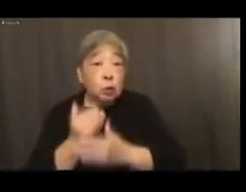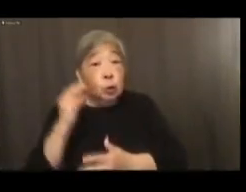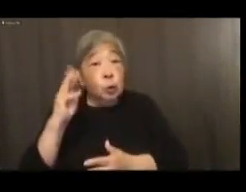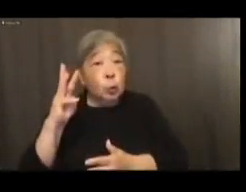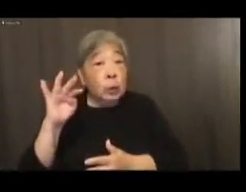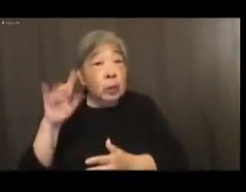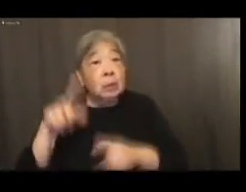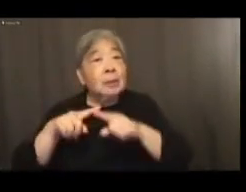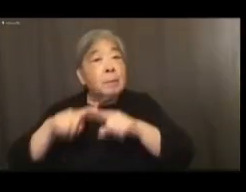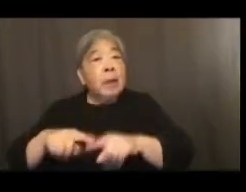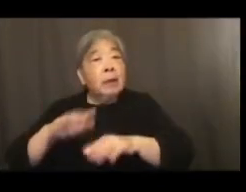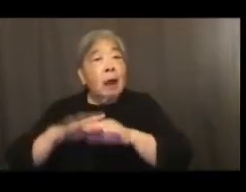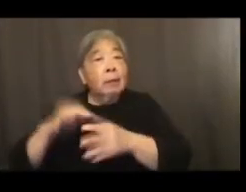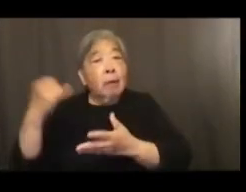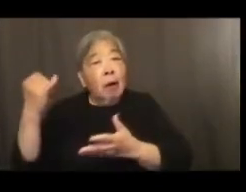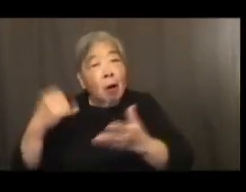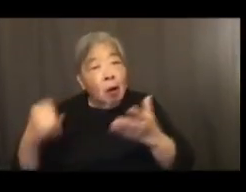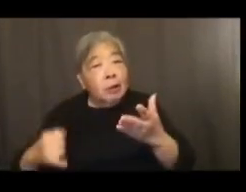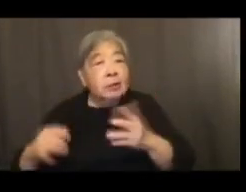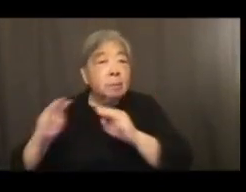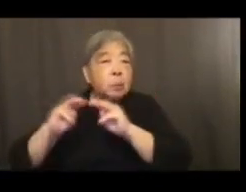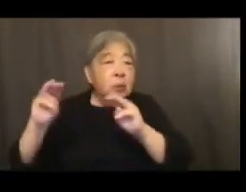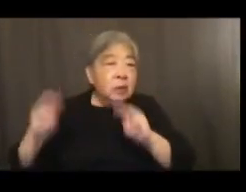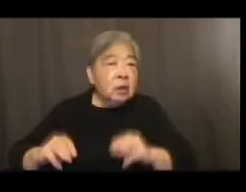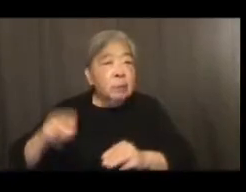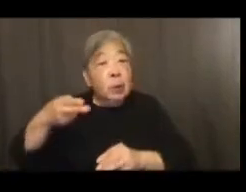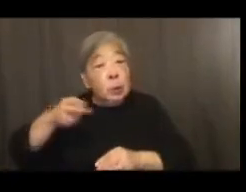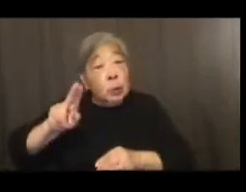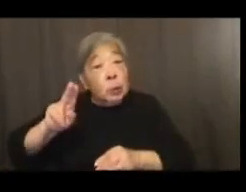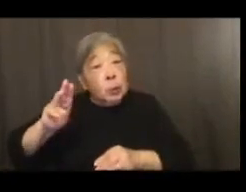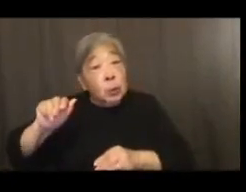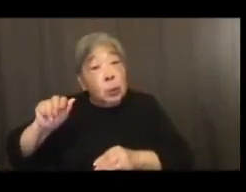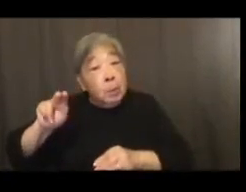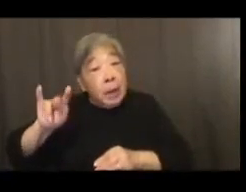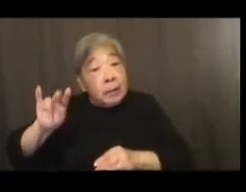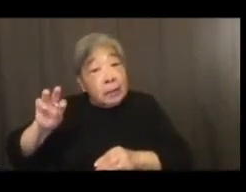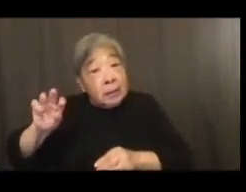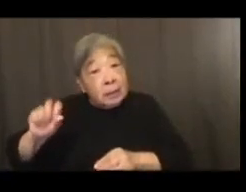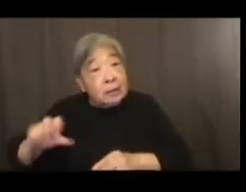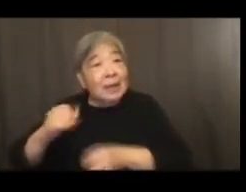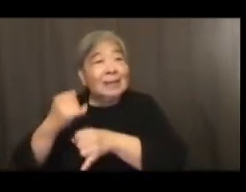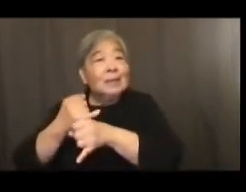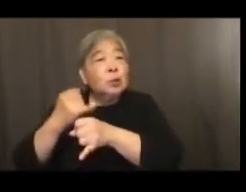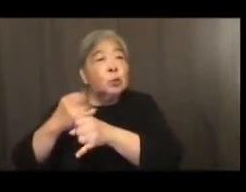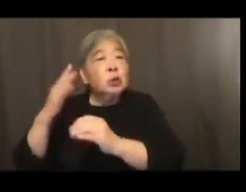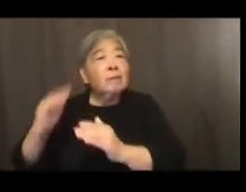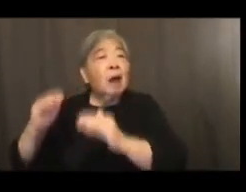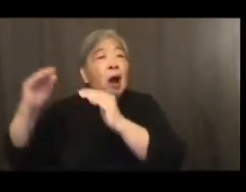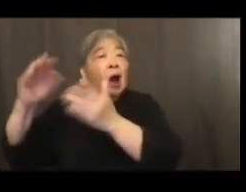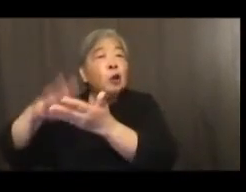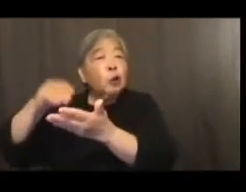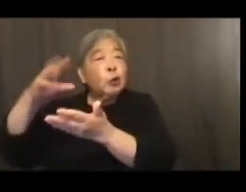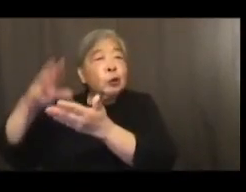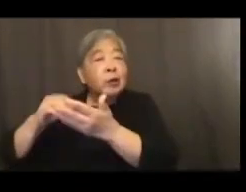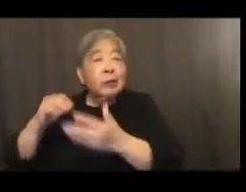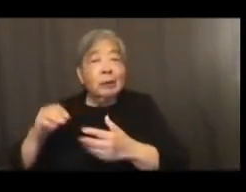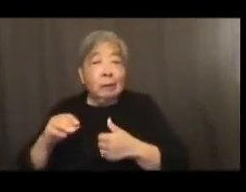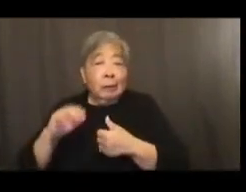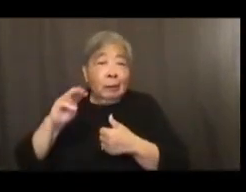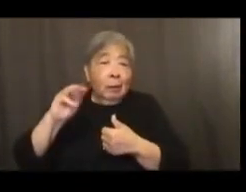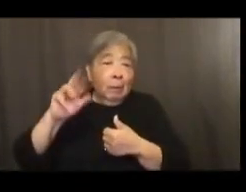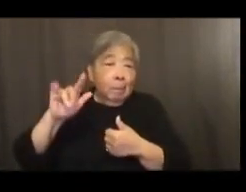humanities, the arts, the museums, and higher learning institutions. Martin Luther King, Dolores Huerta,